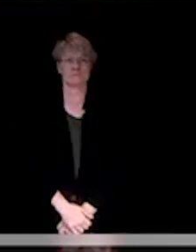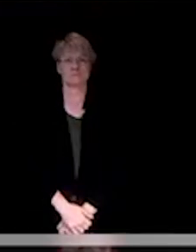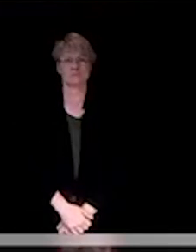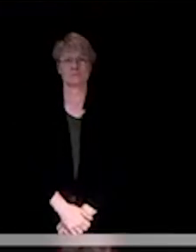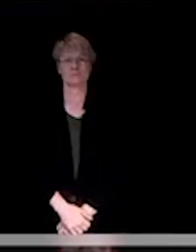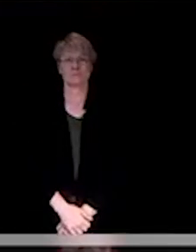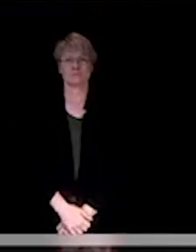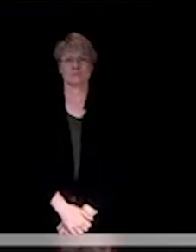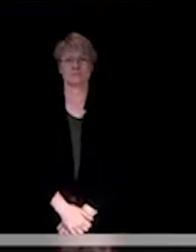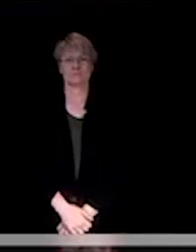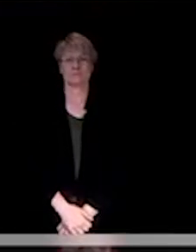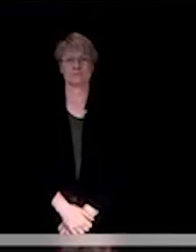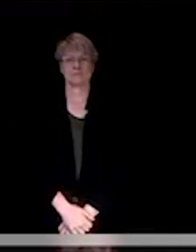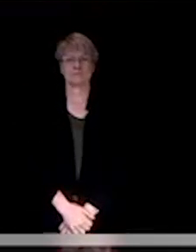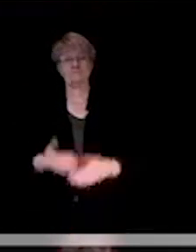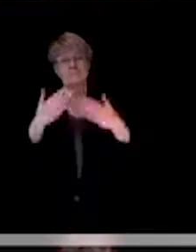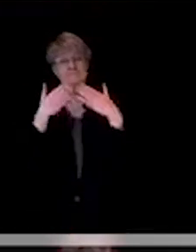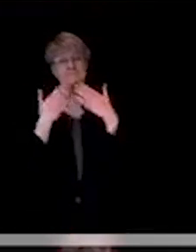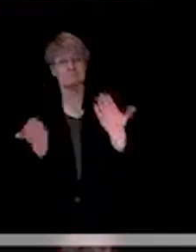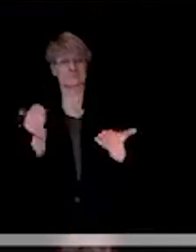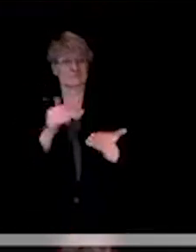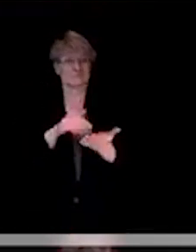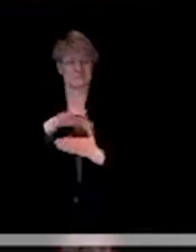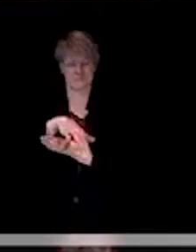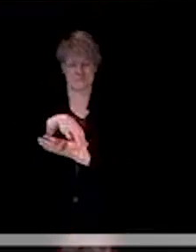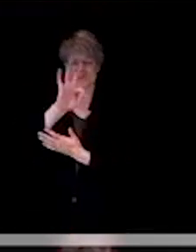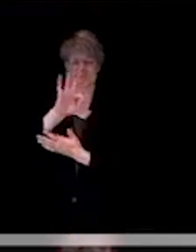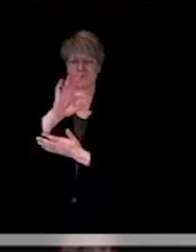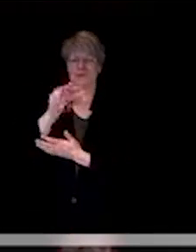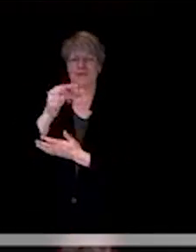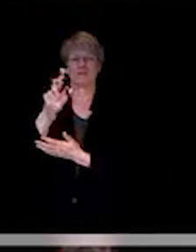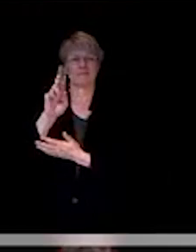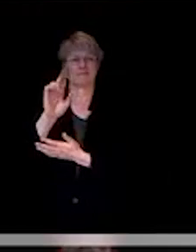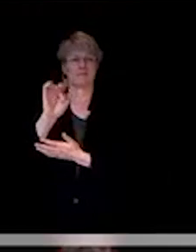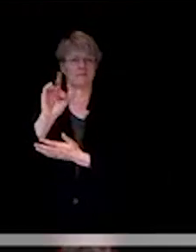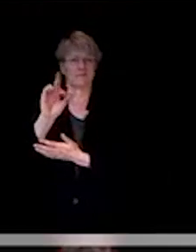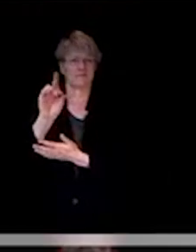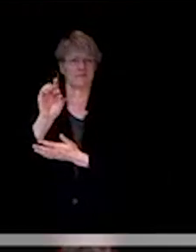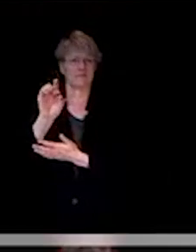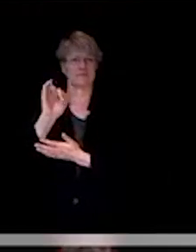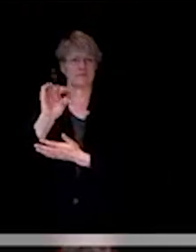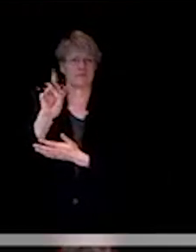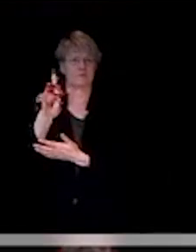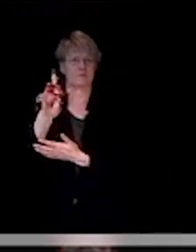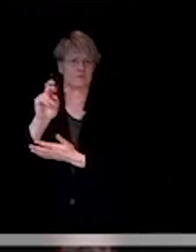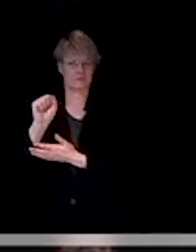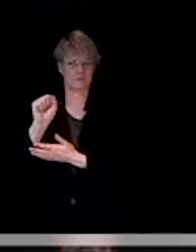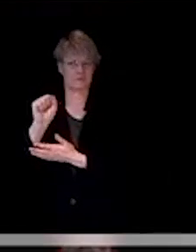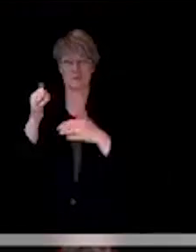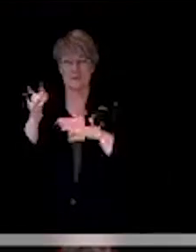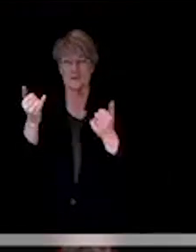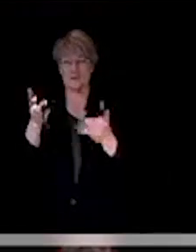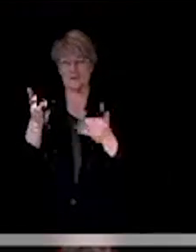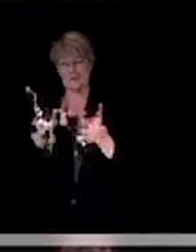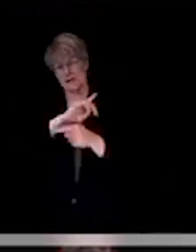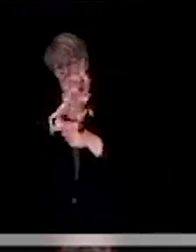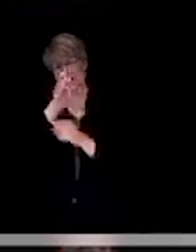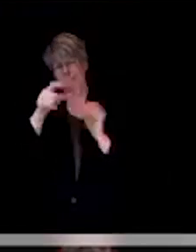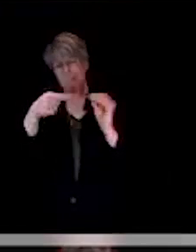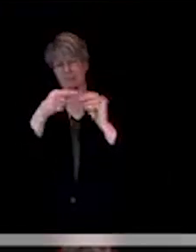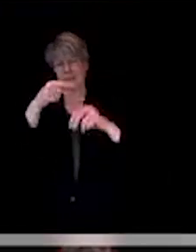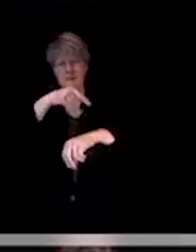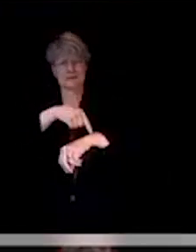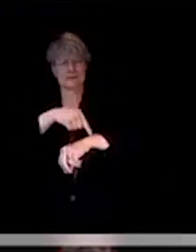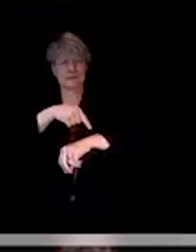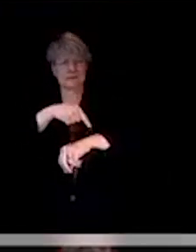I just found the guidelines. So, I wanted to ask now as far as the timetable. When can